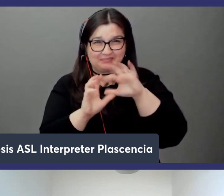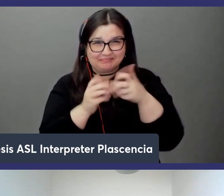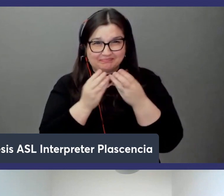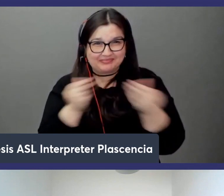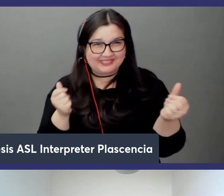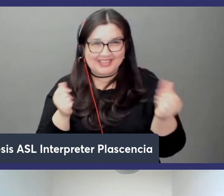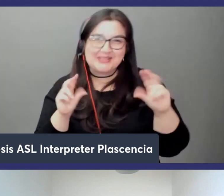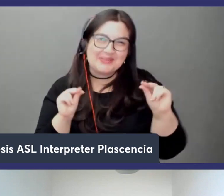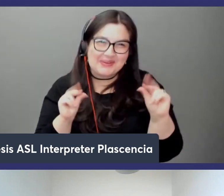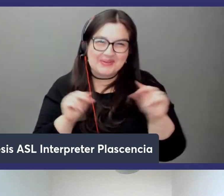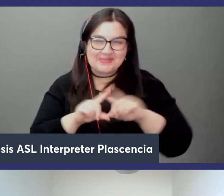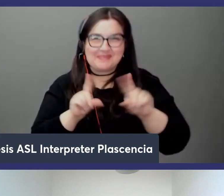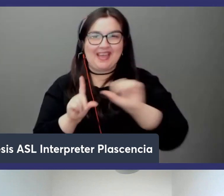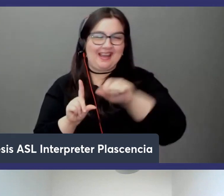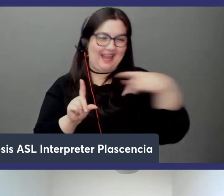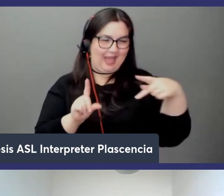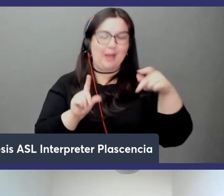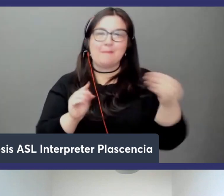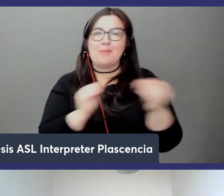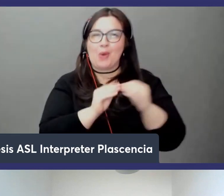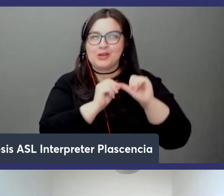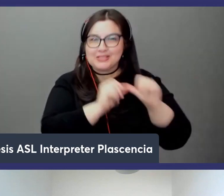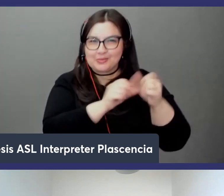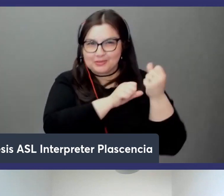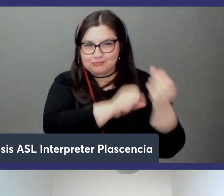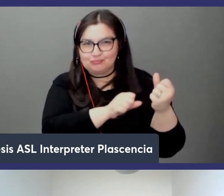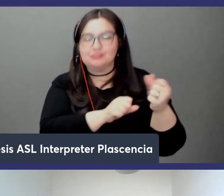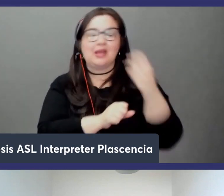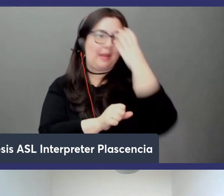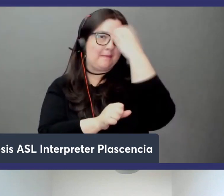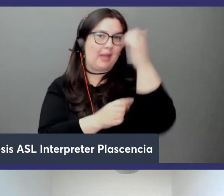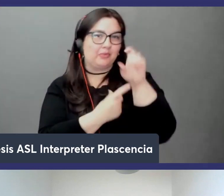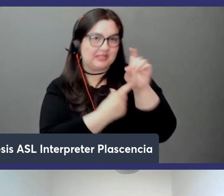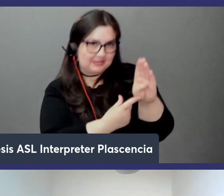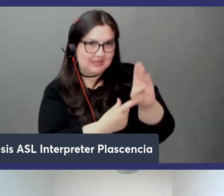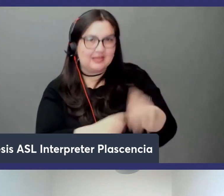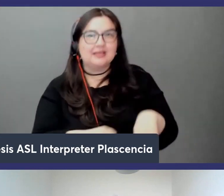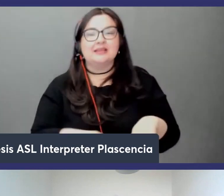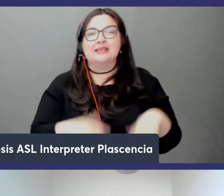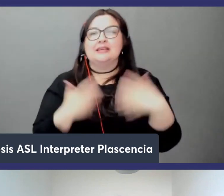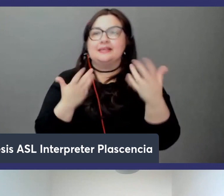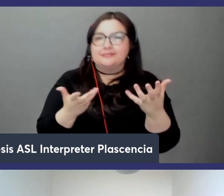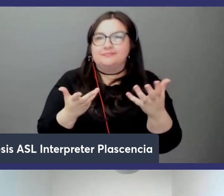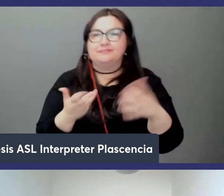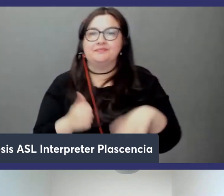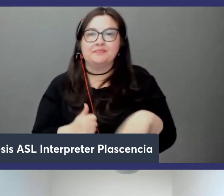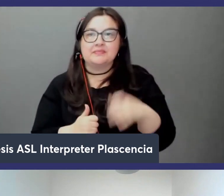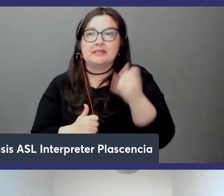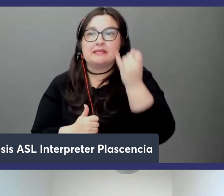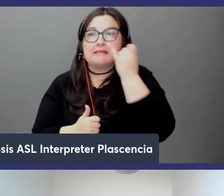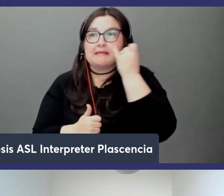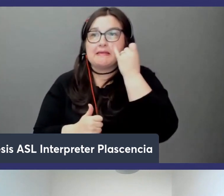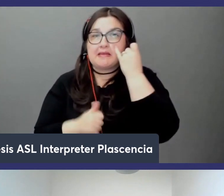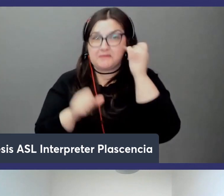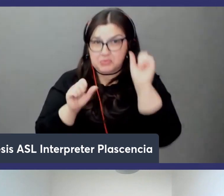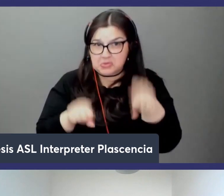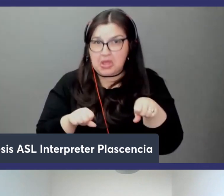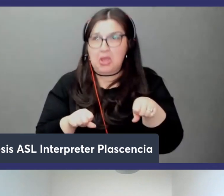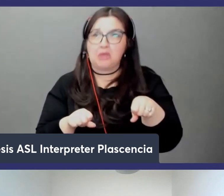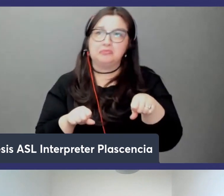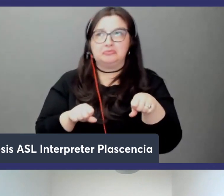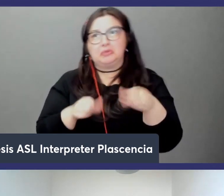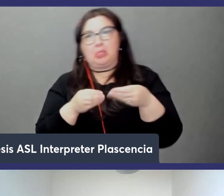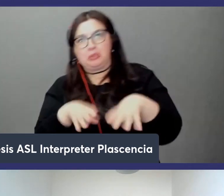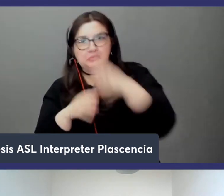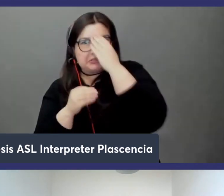much stronger durability and that's where memory db would come in now you would if you want your data if you cannot you know afford to lose your data essentially you would use uh